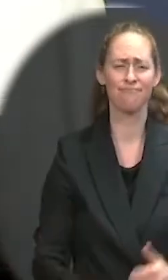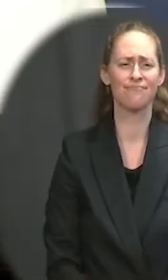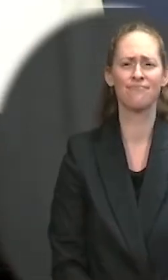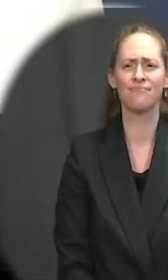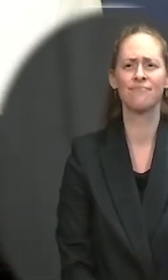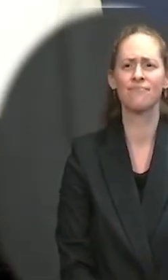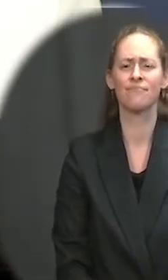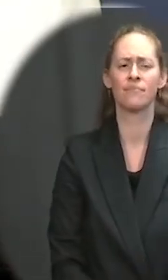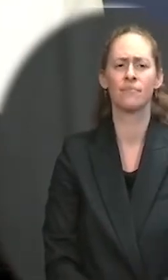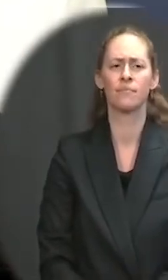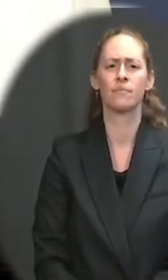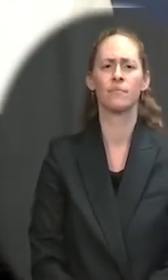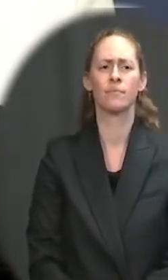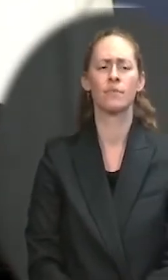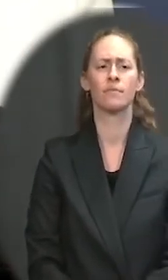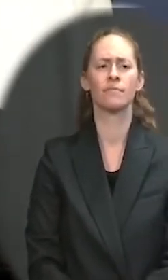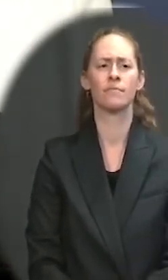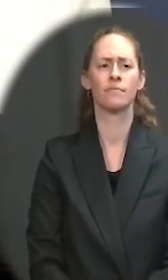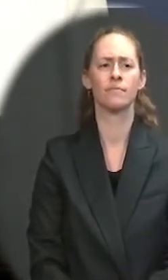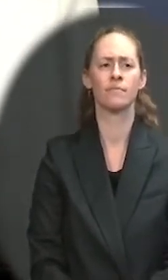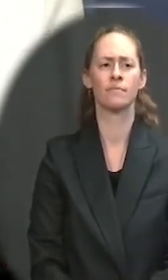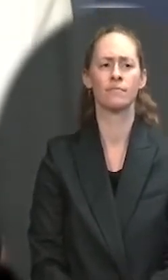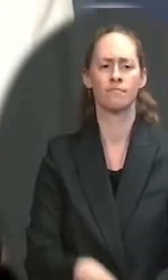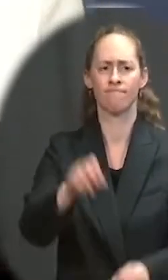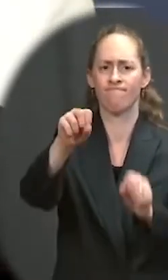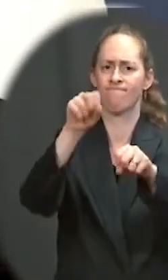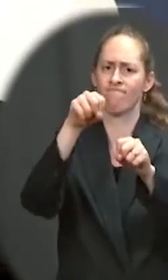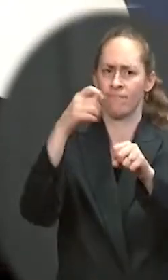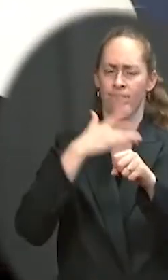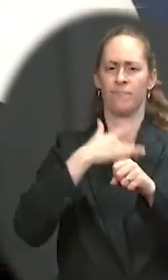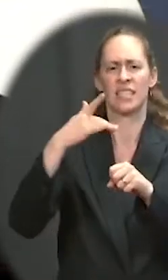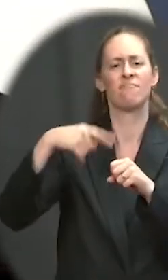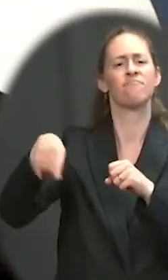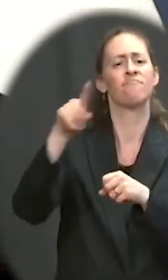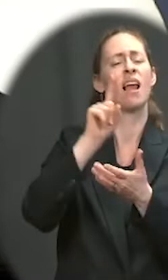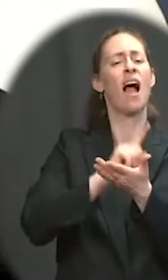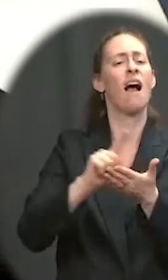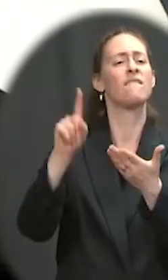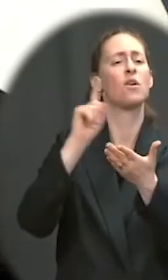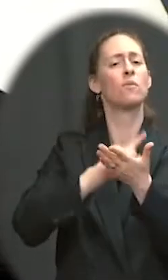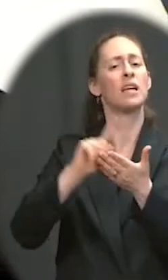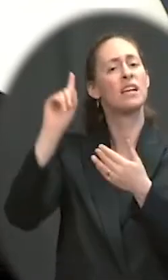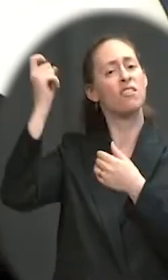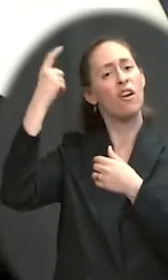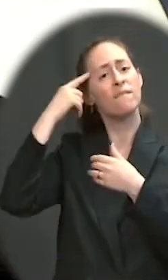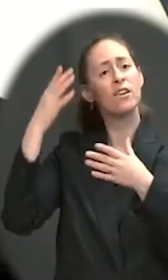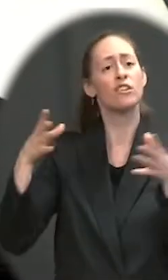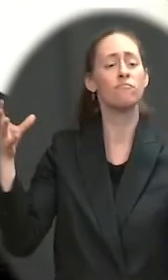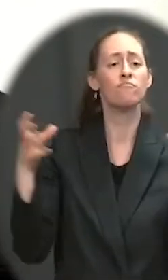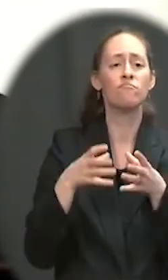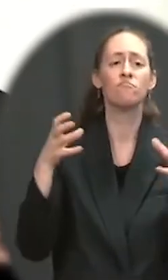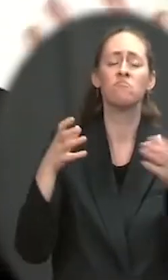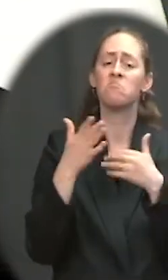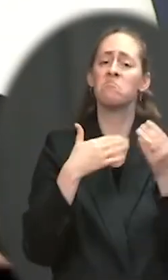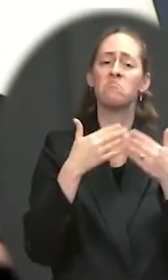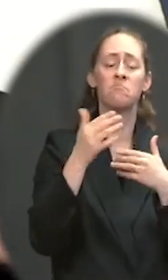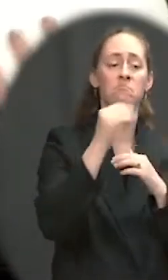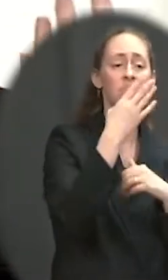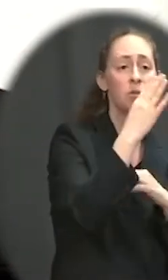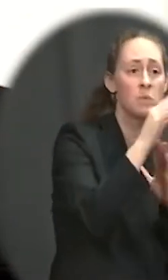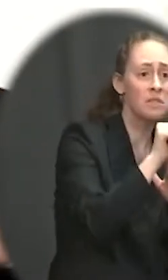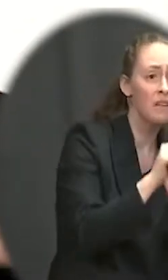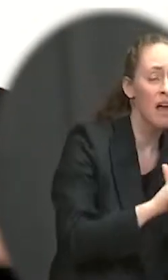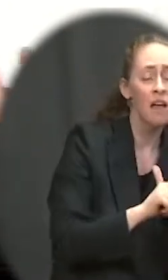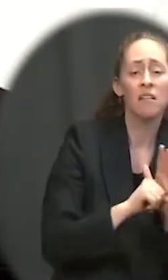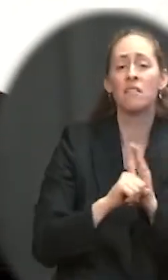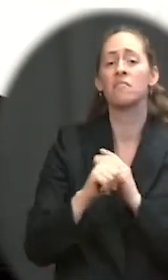a regular governor's call every single week with governors from across the country, from red states and blue states, to talk about implementation, any